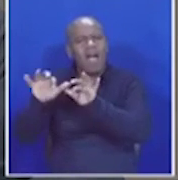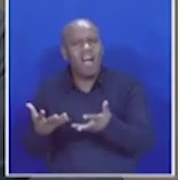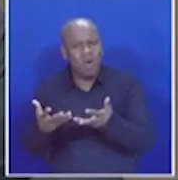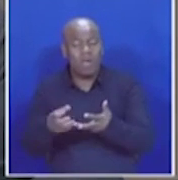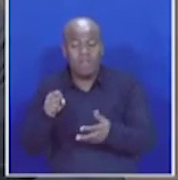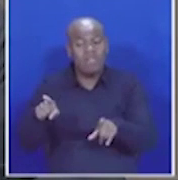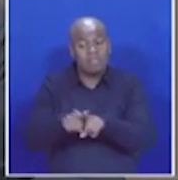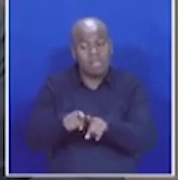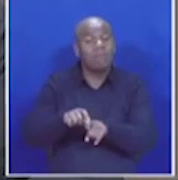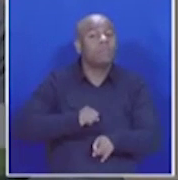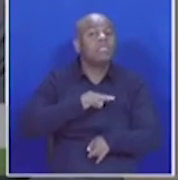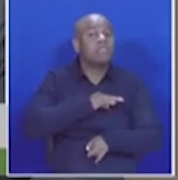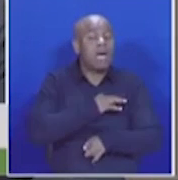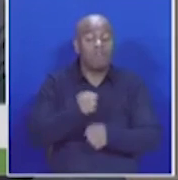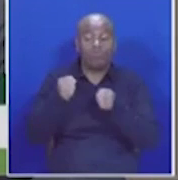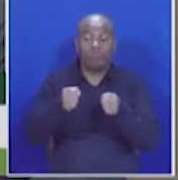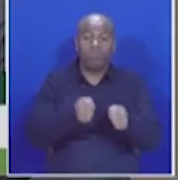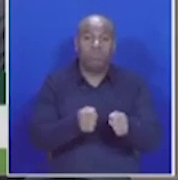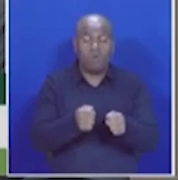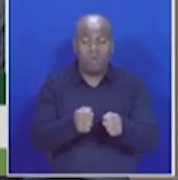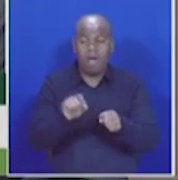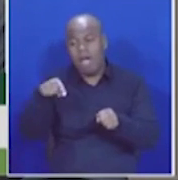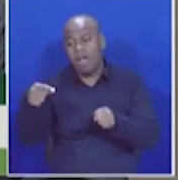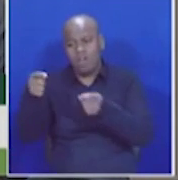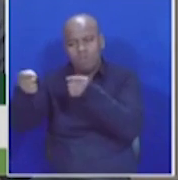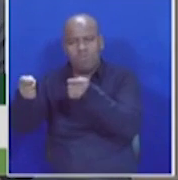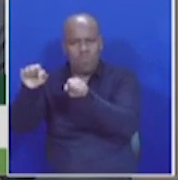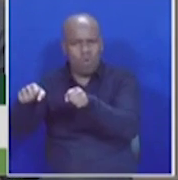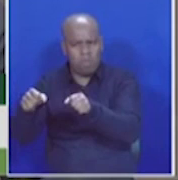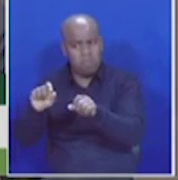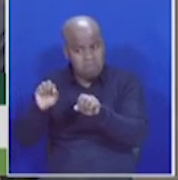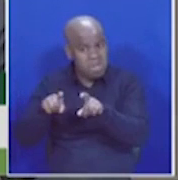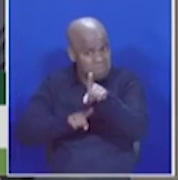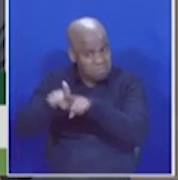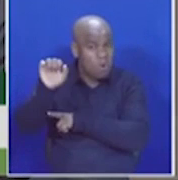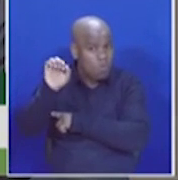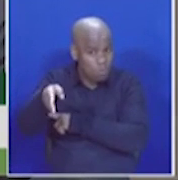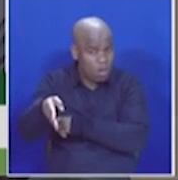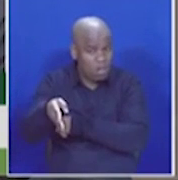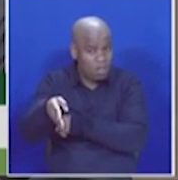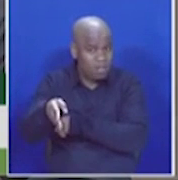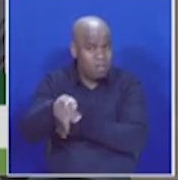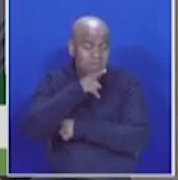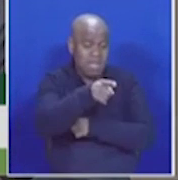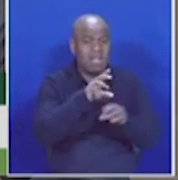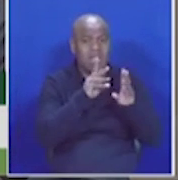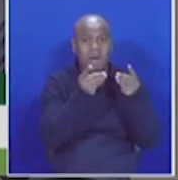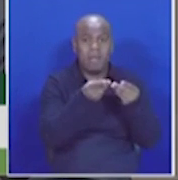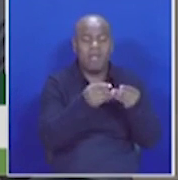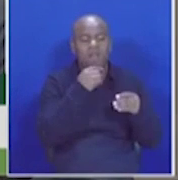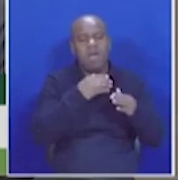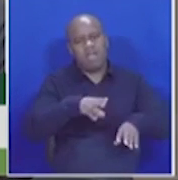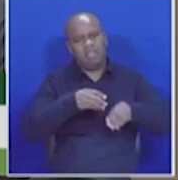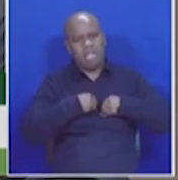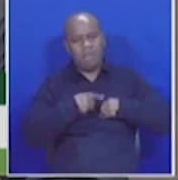staff is handed over to the new border management agency? This seems like an admission of failure by the Department to say the